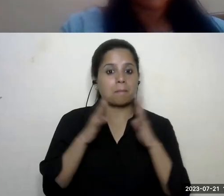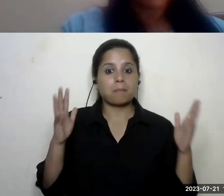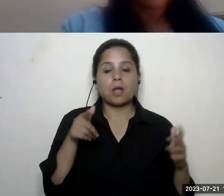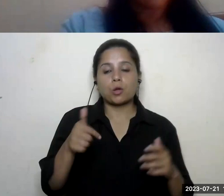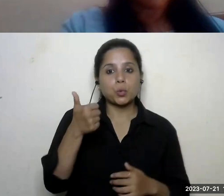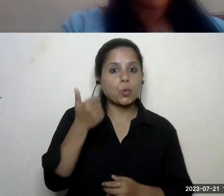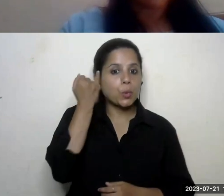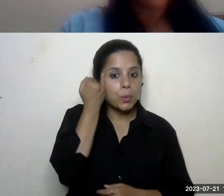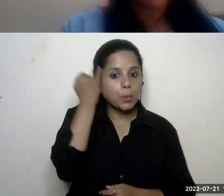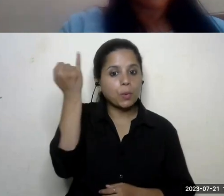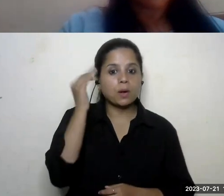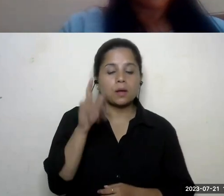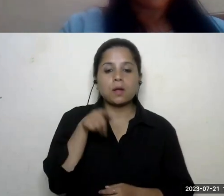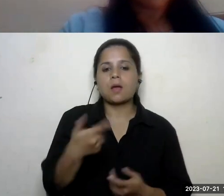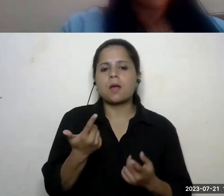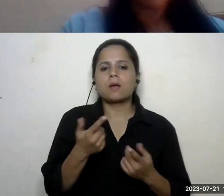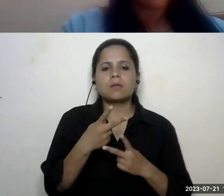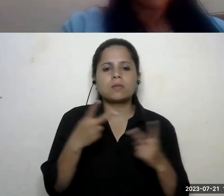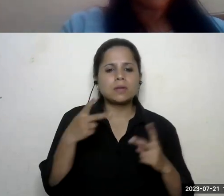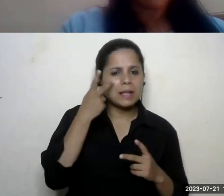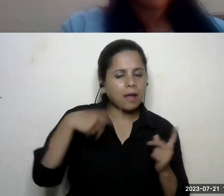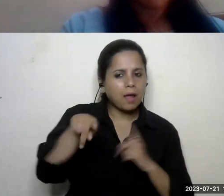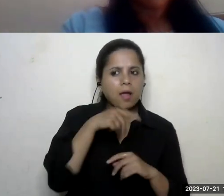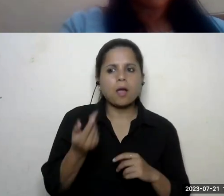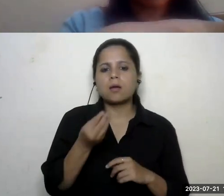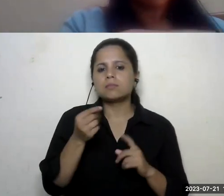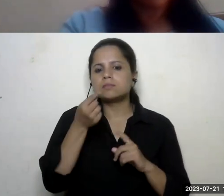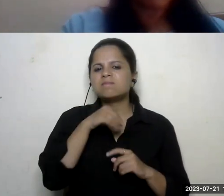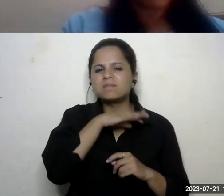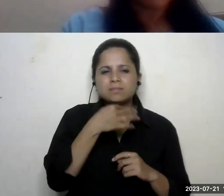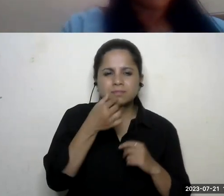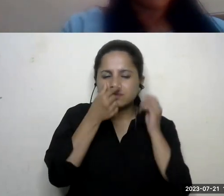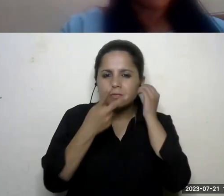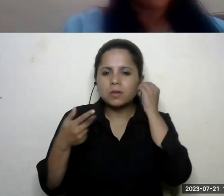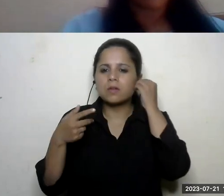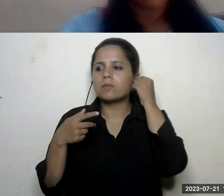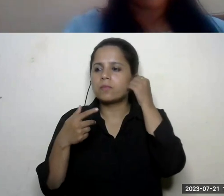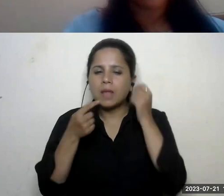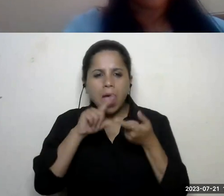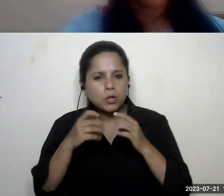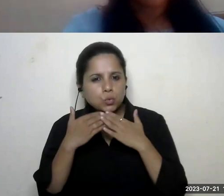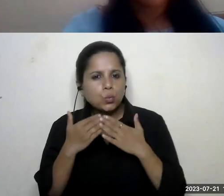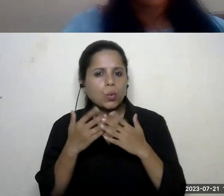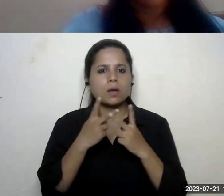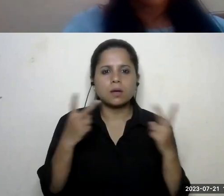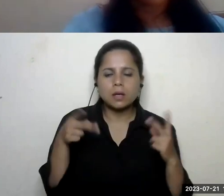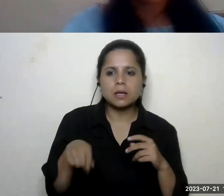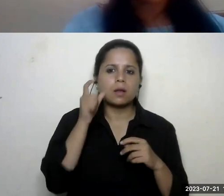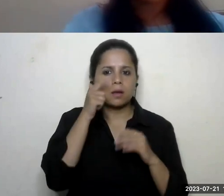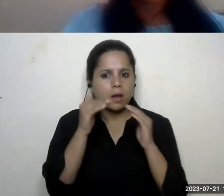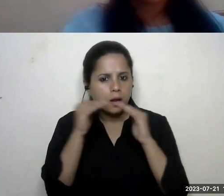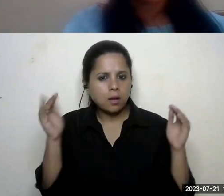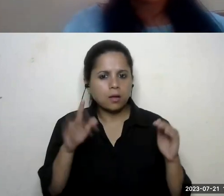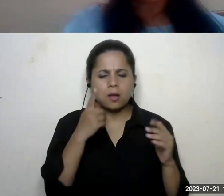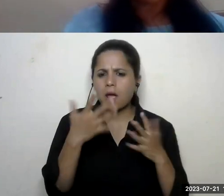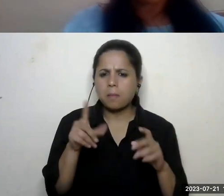ideas in terms of pollution and fossil fuels and education and gender equality uh does anyone have